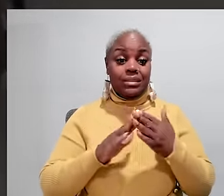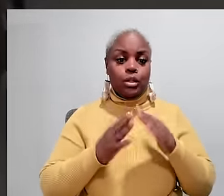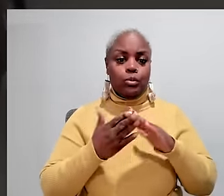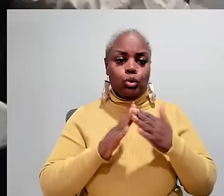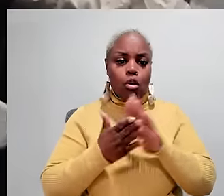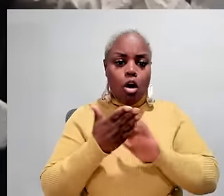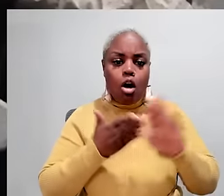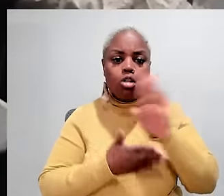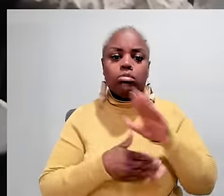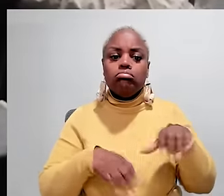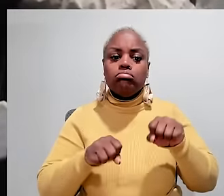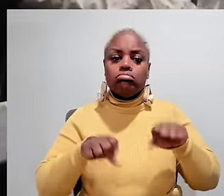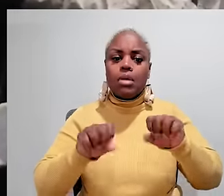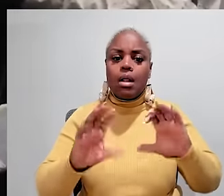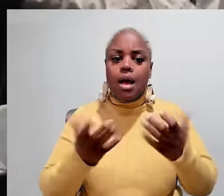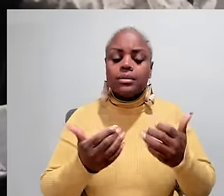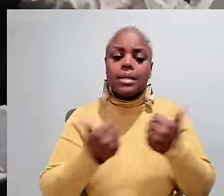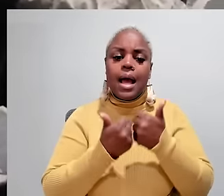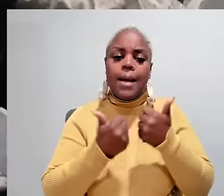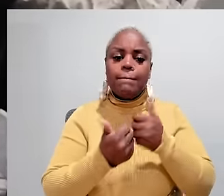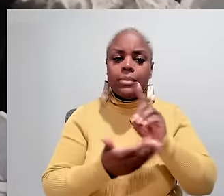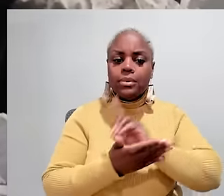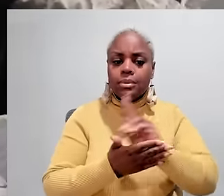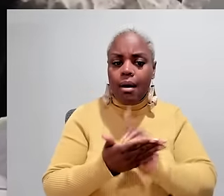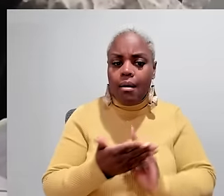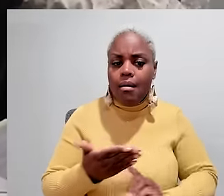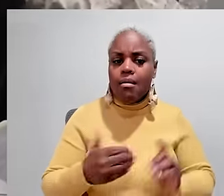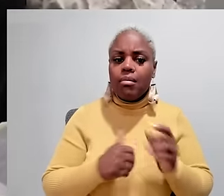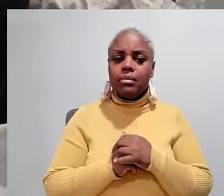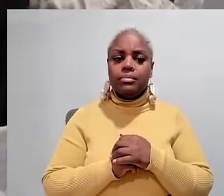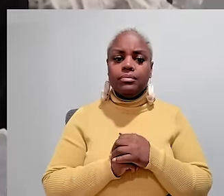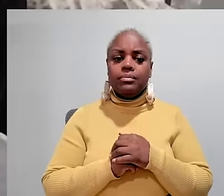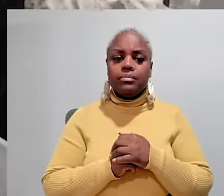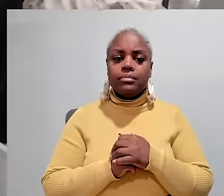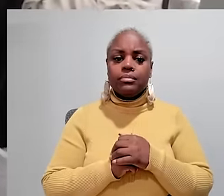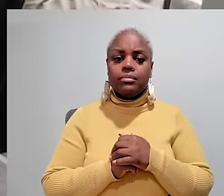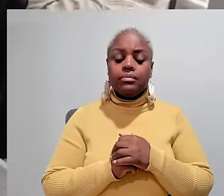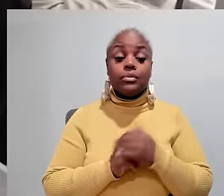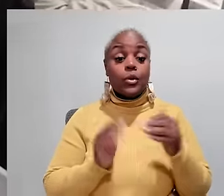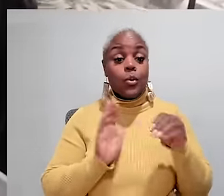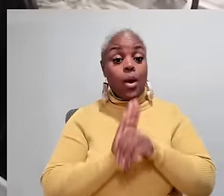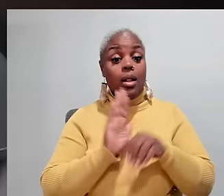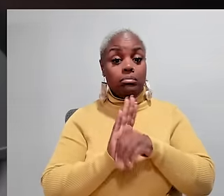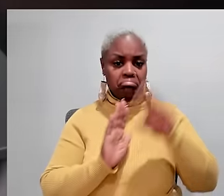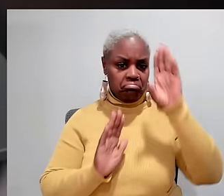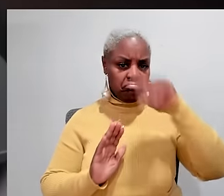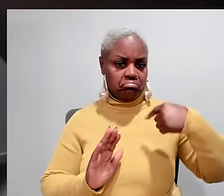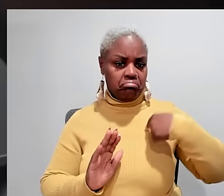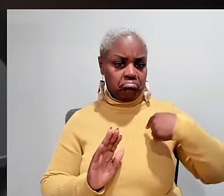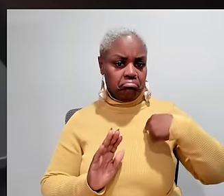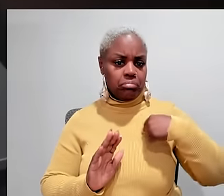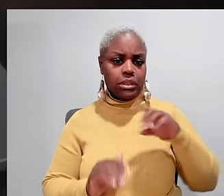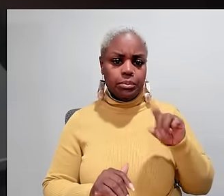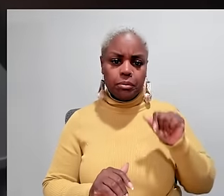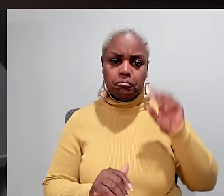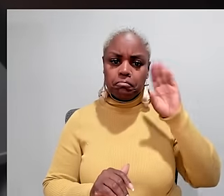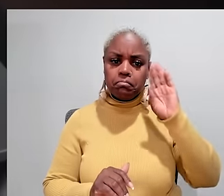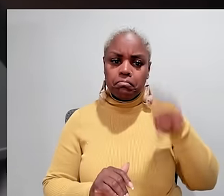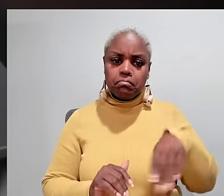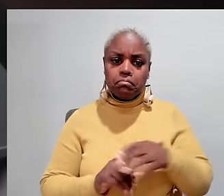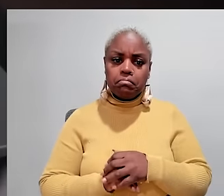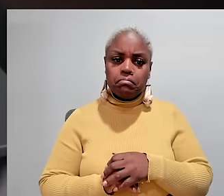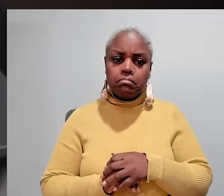right leg he uses a cane to get around the city and the community college where he takes classes in game design